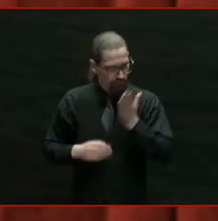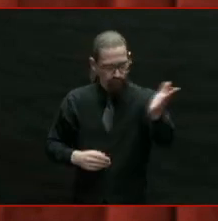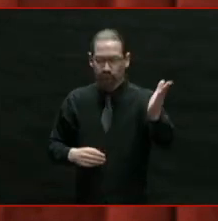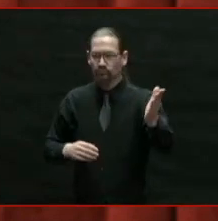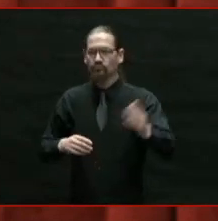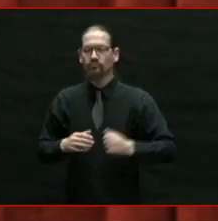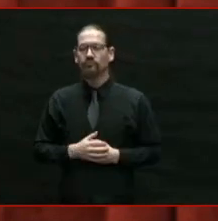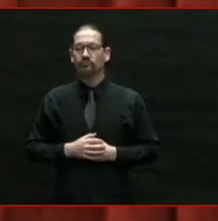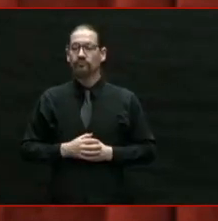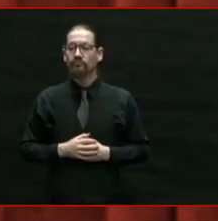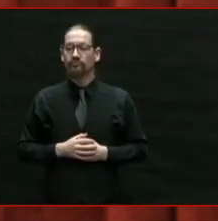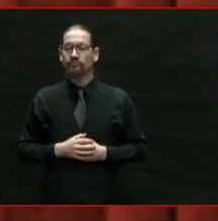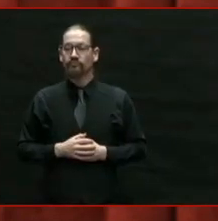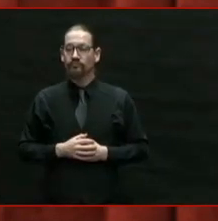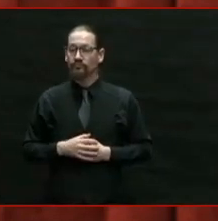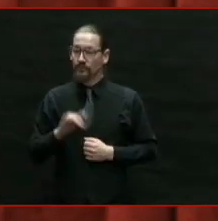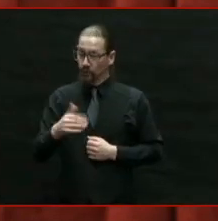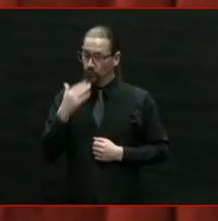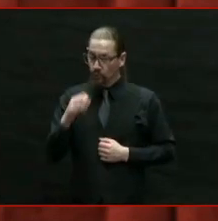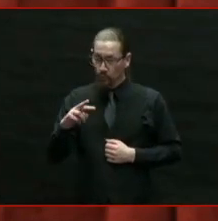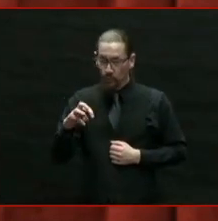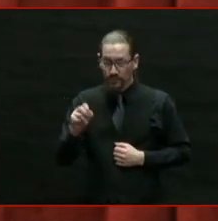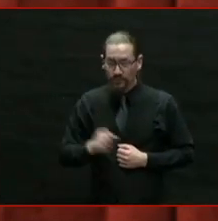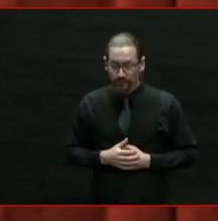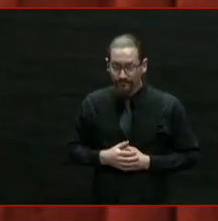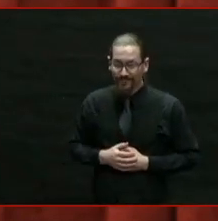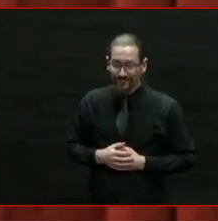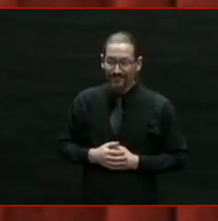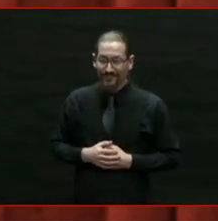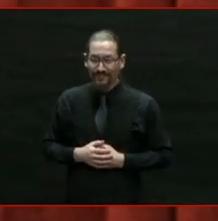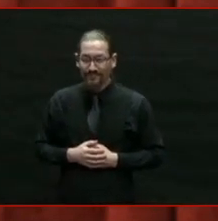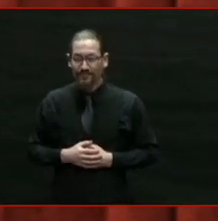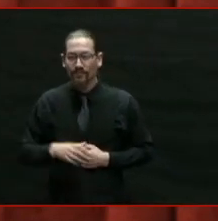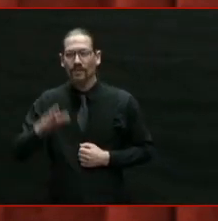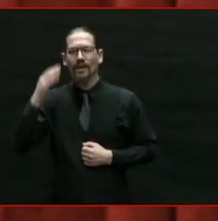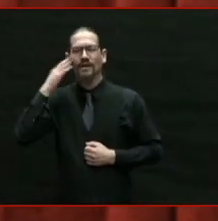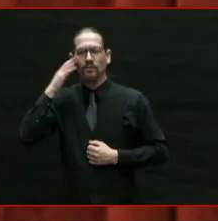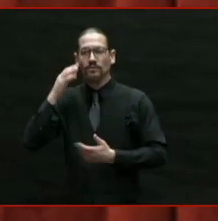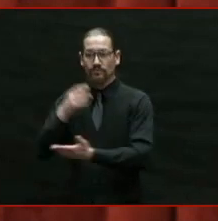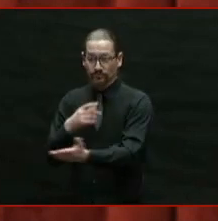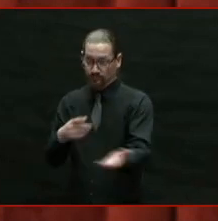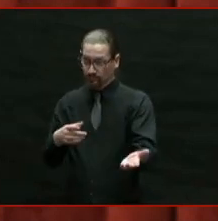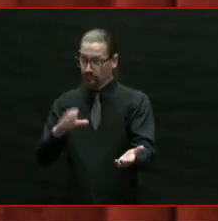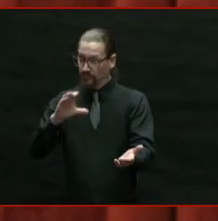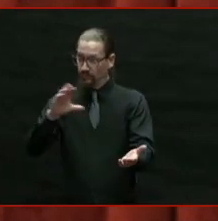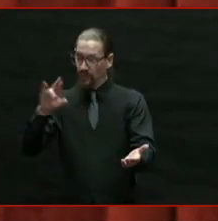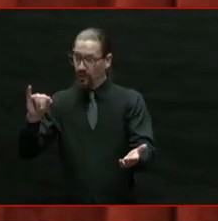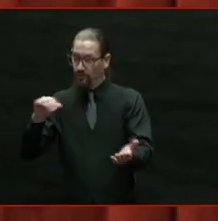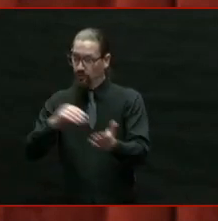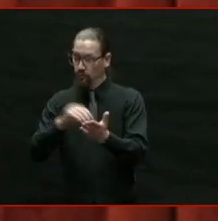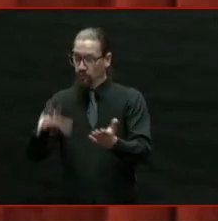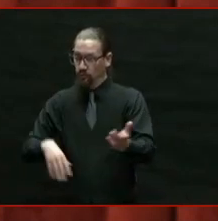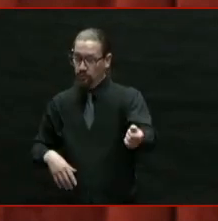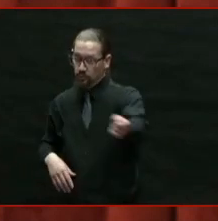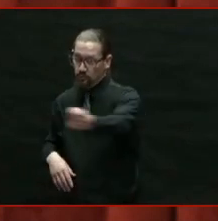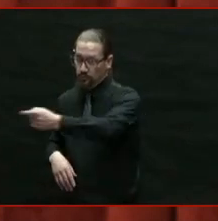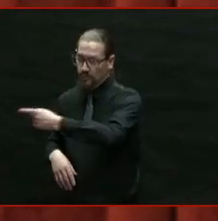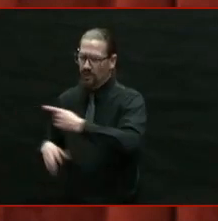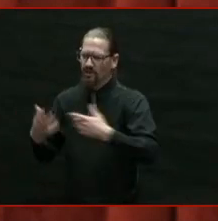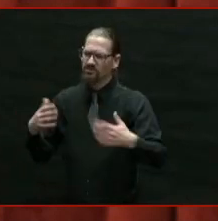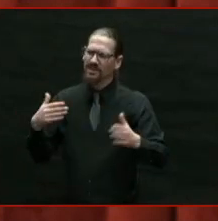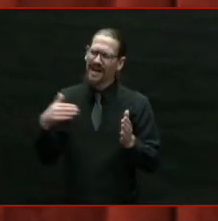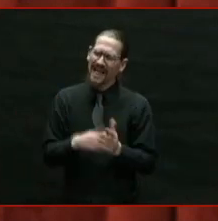So tonight, on behalf of the thousands of CCRI students and graduates